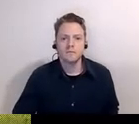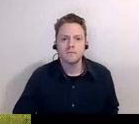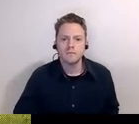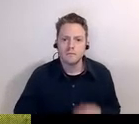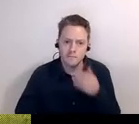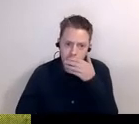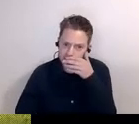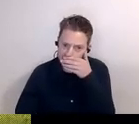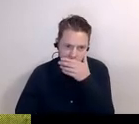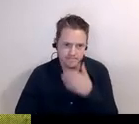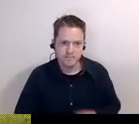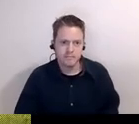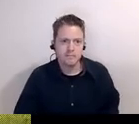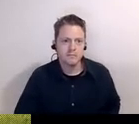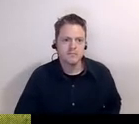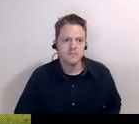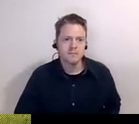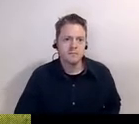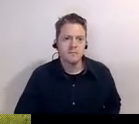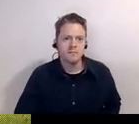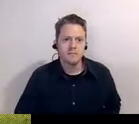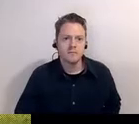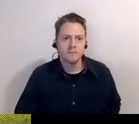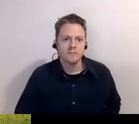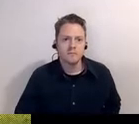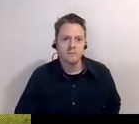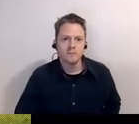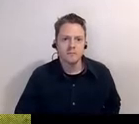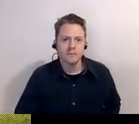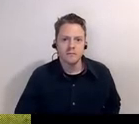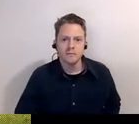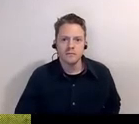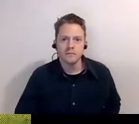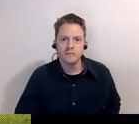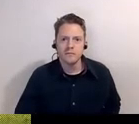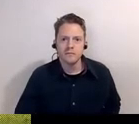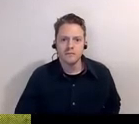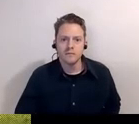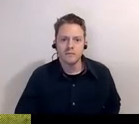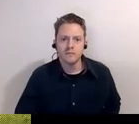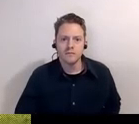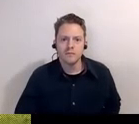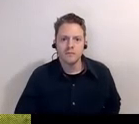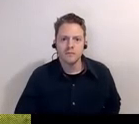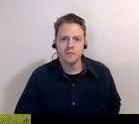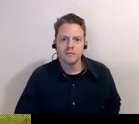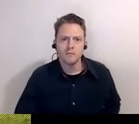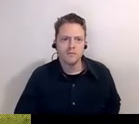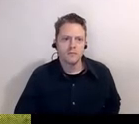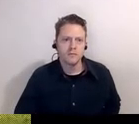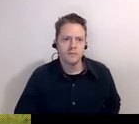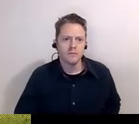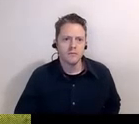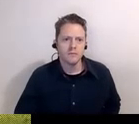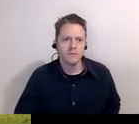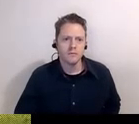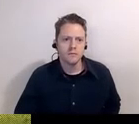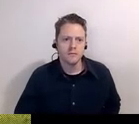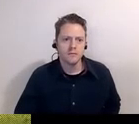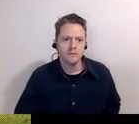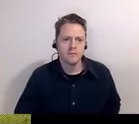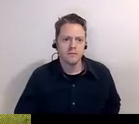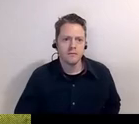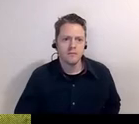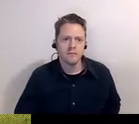the durham committee on the affairs of black people opposed the bond because there wasn't enough money from lincoln hospital and so in the end the bond failed uh